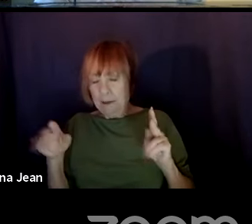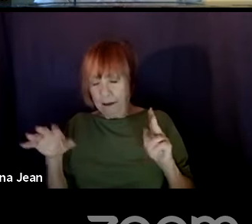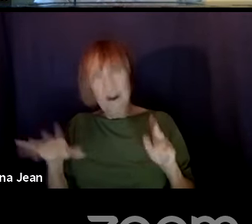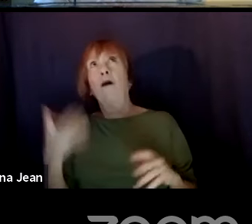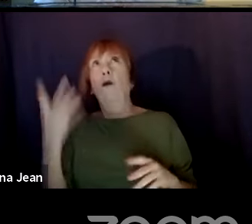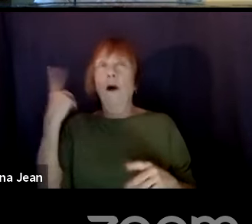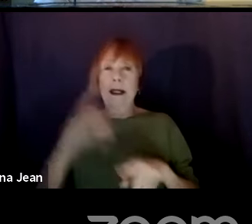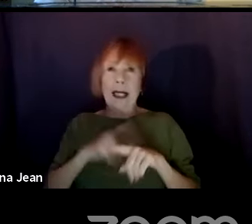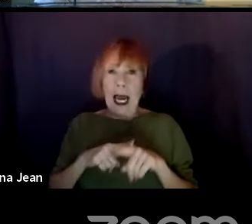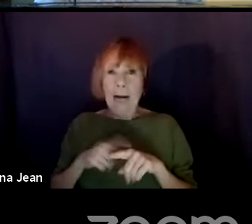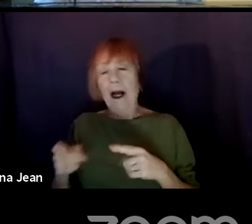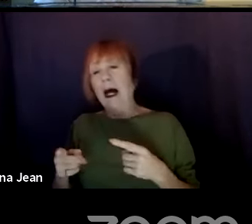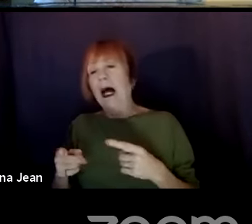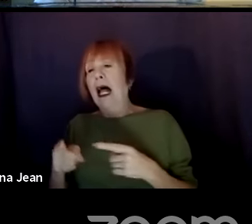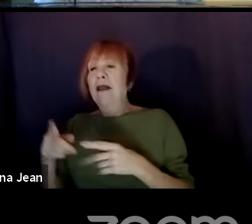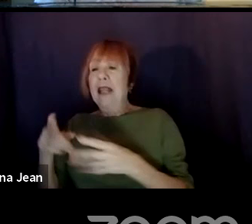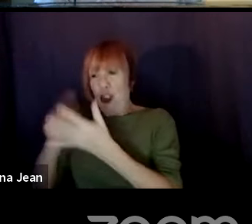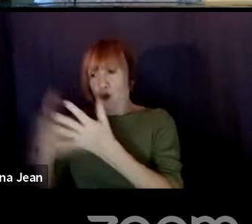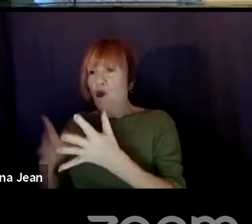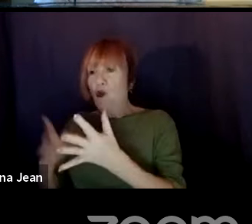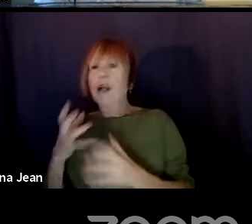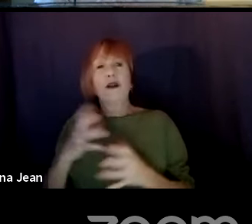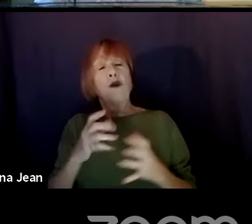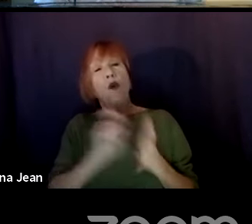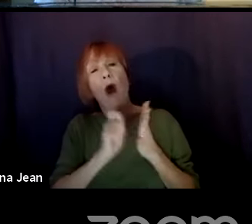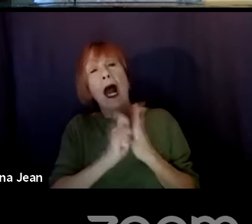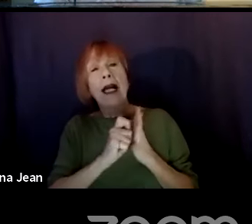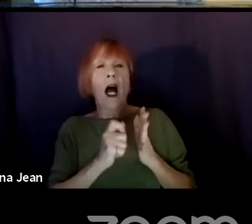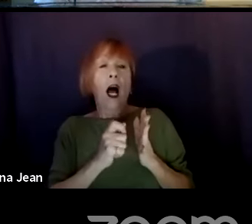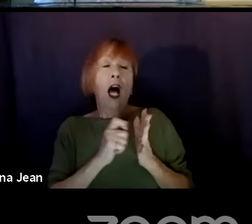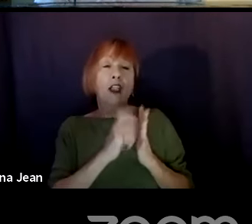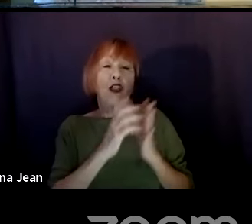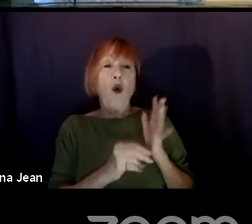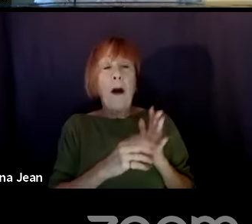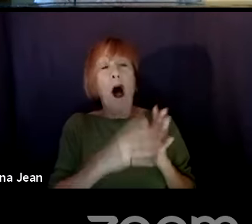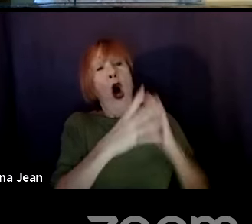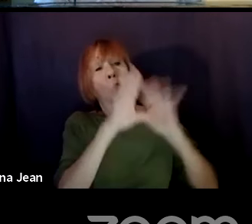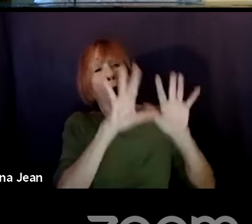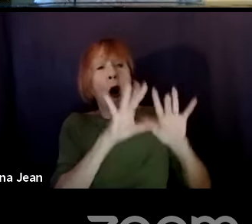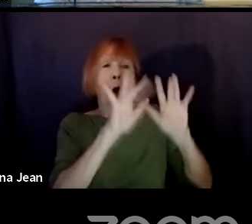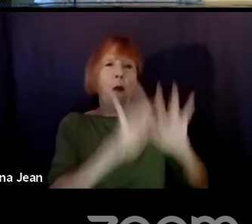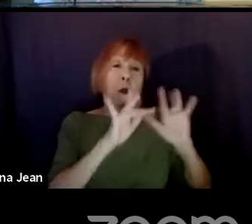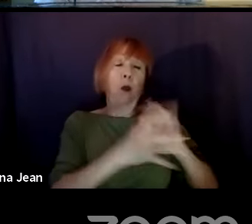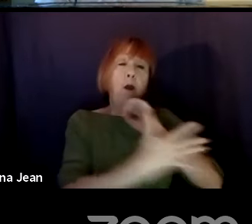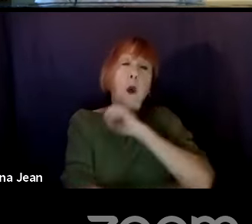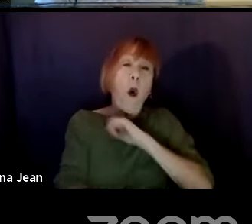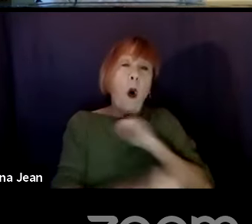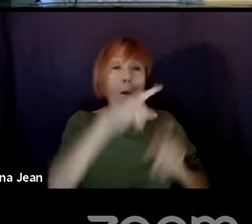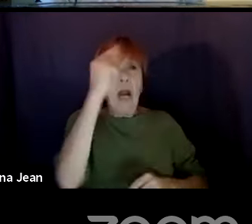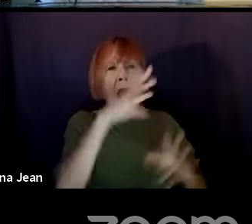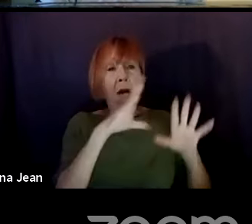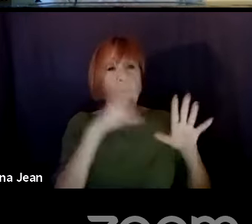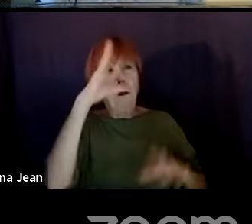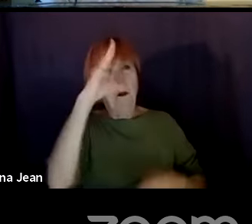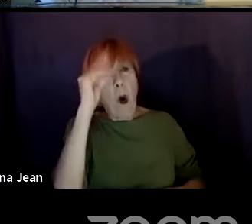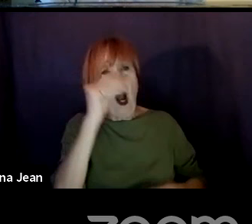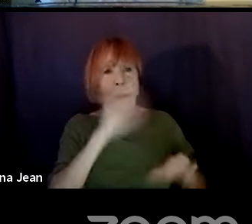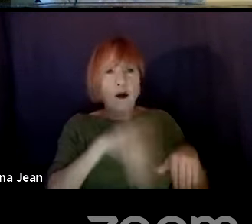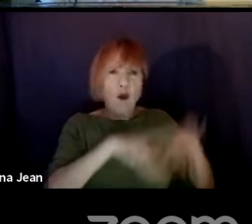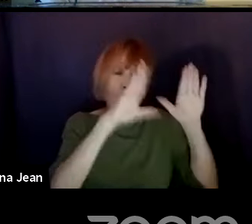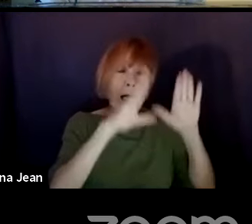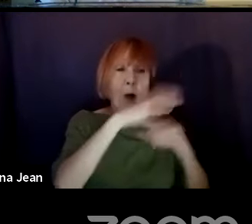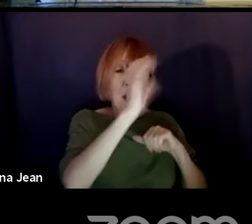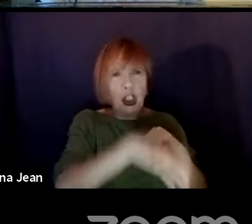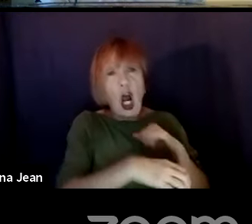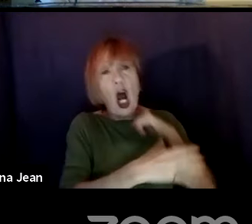wanted to tell a story about a poor black boy growing up in poverty, but he was this rich white kid from Connecticut. And I said, well, why do you want to tell that story specifically?